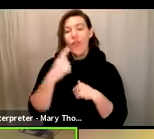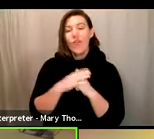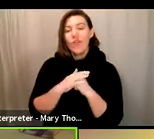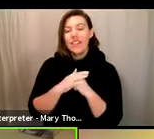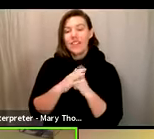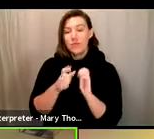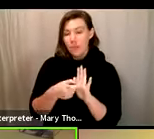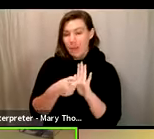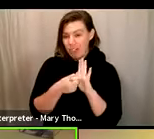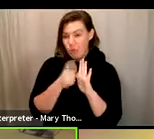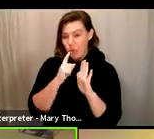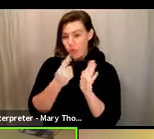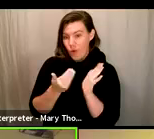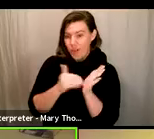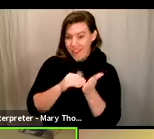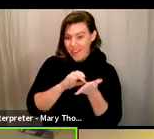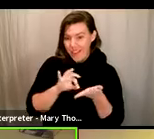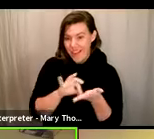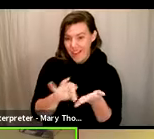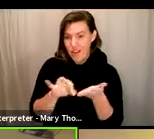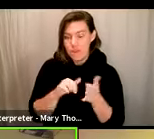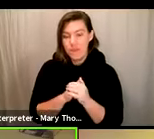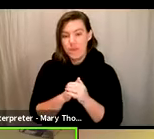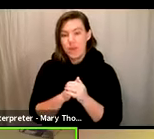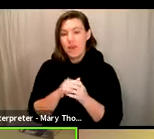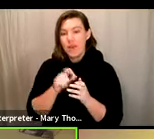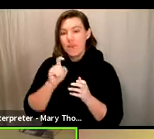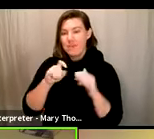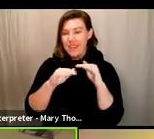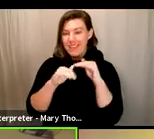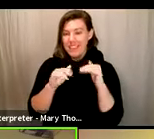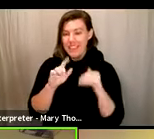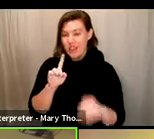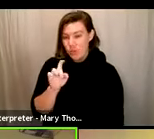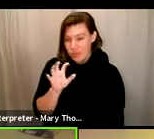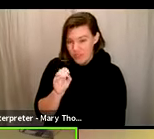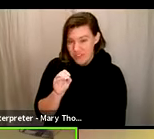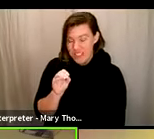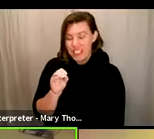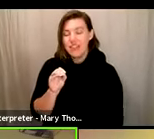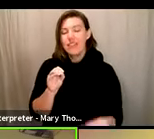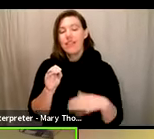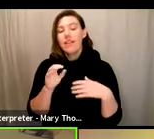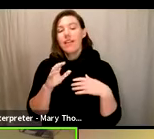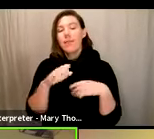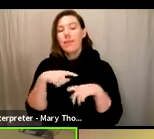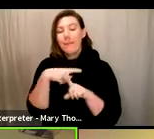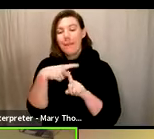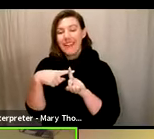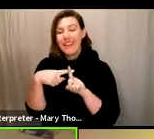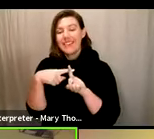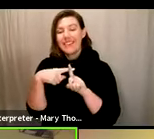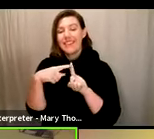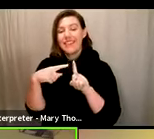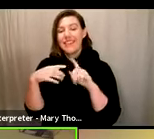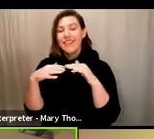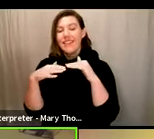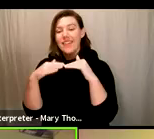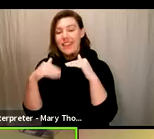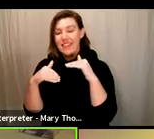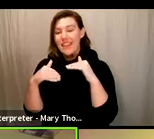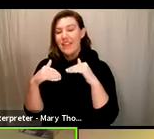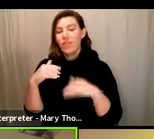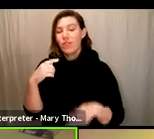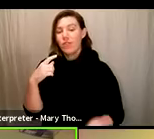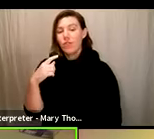the vote difference between the two candidates has to be less than 150 votes apart, as well as less than a